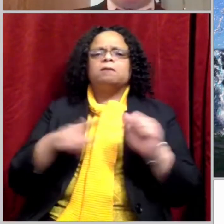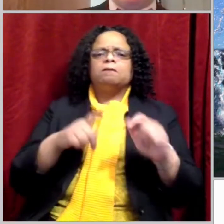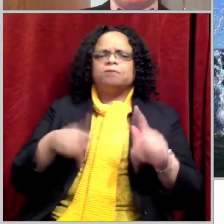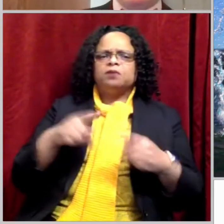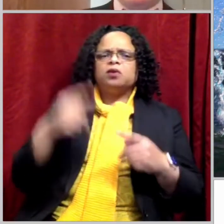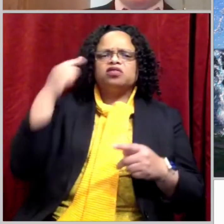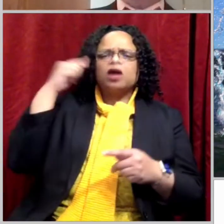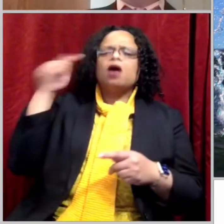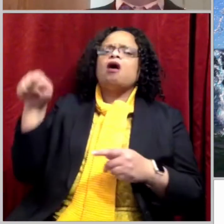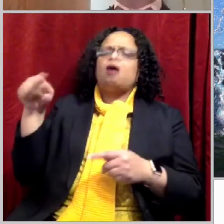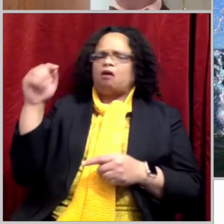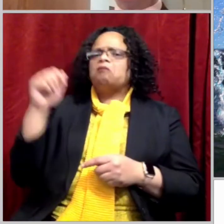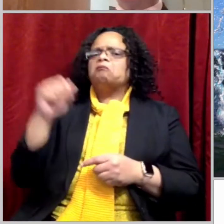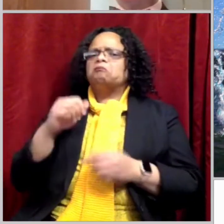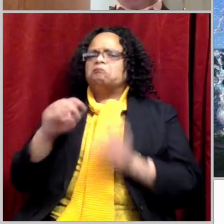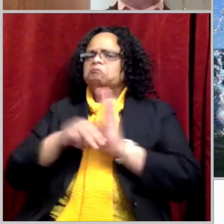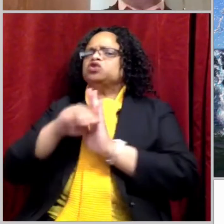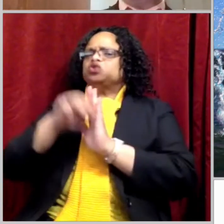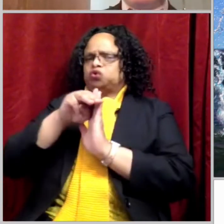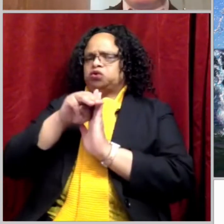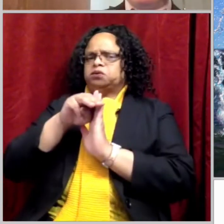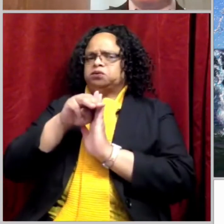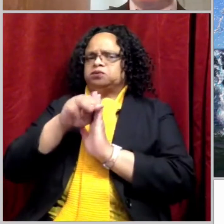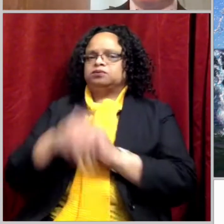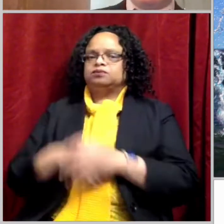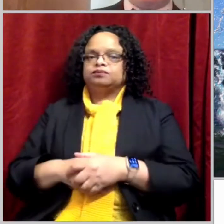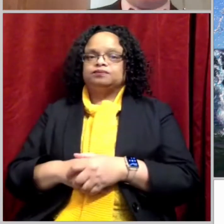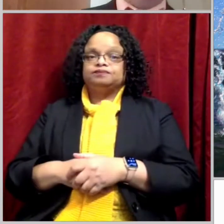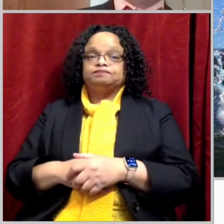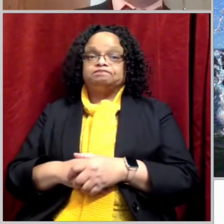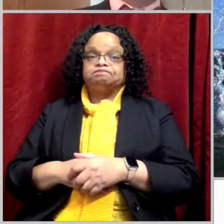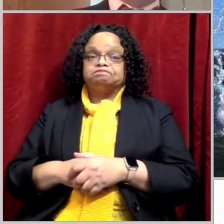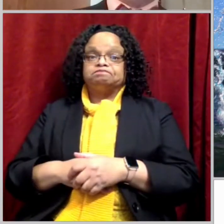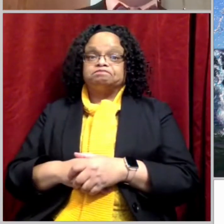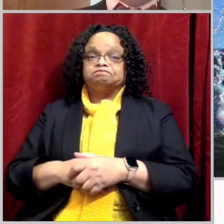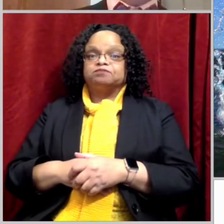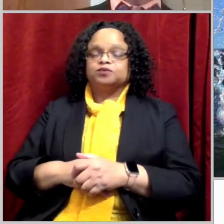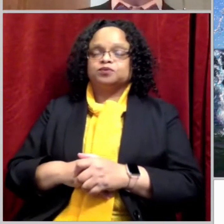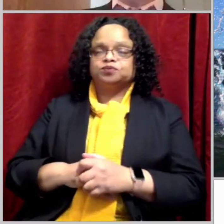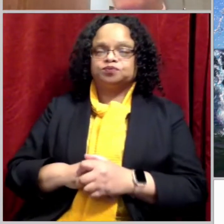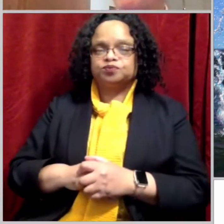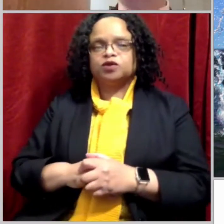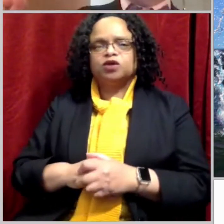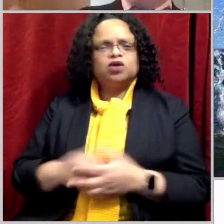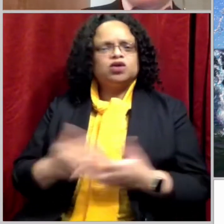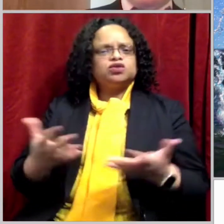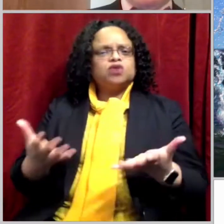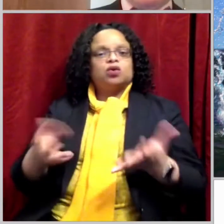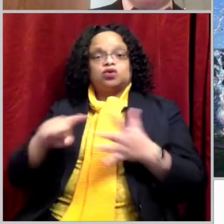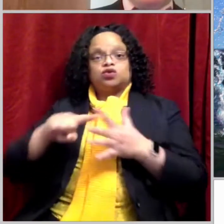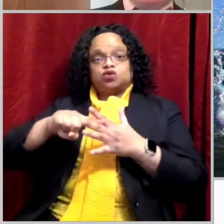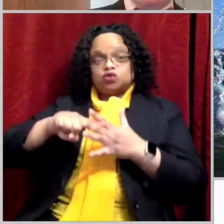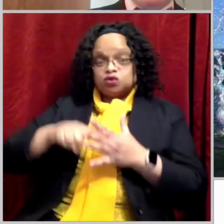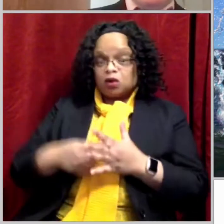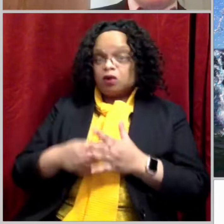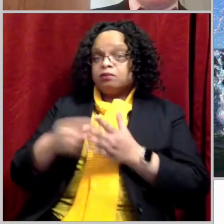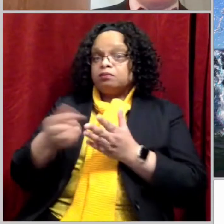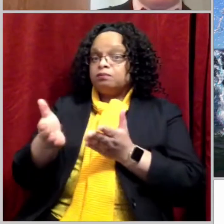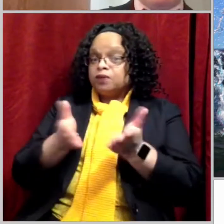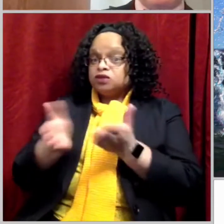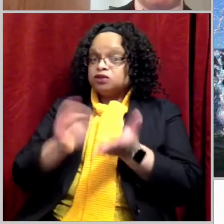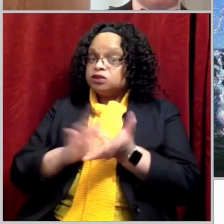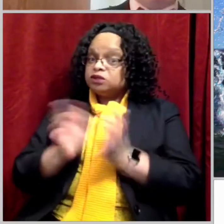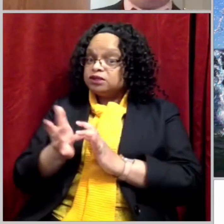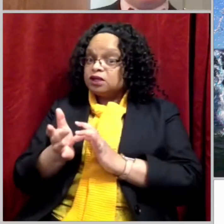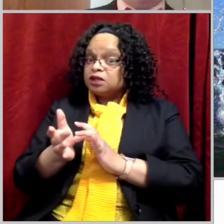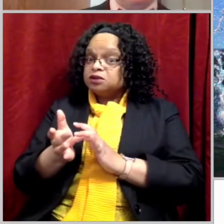at today is what launched Jesus into his ministry. This is the starting point, so to speak. And